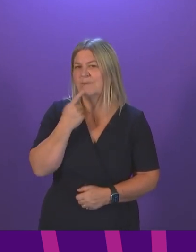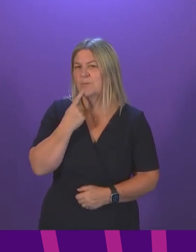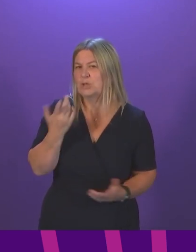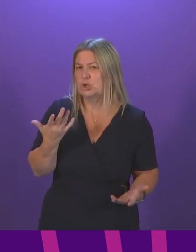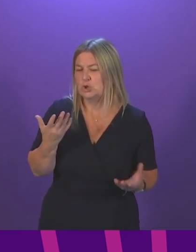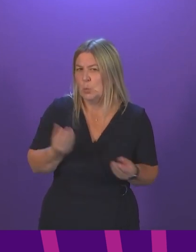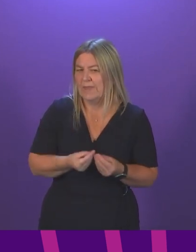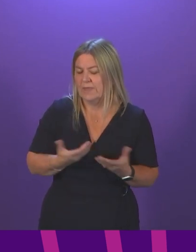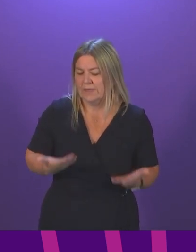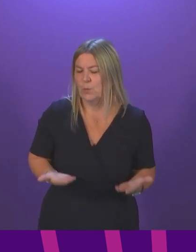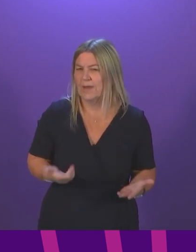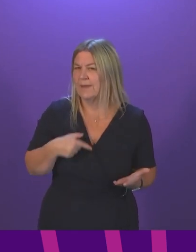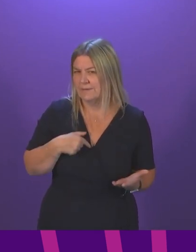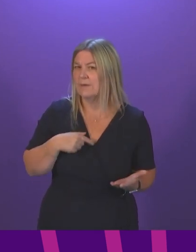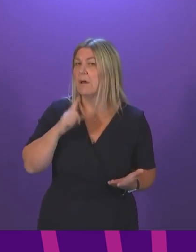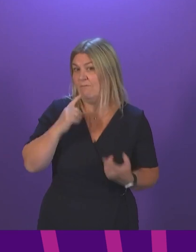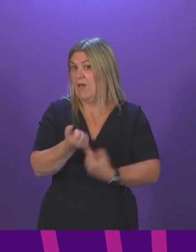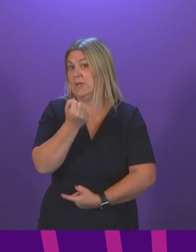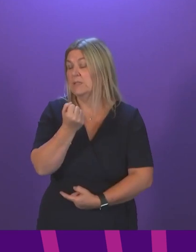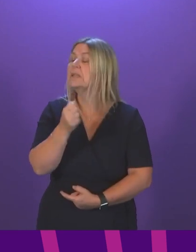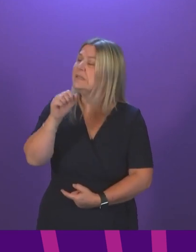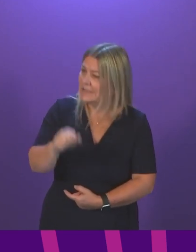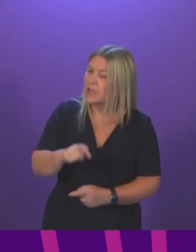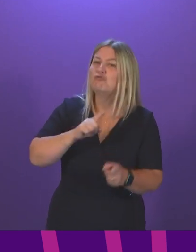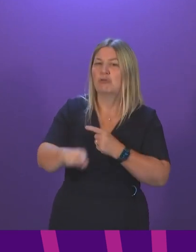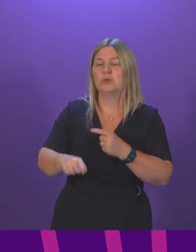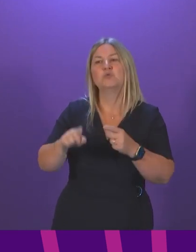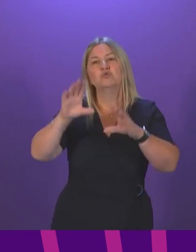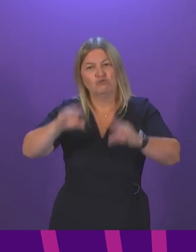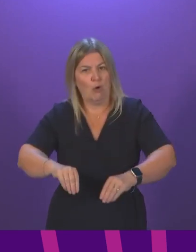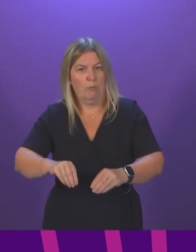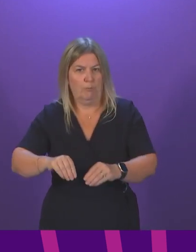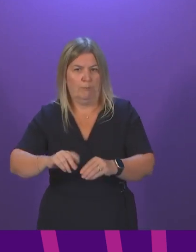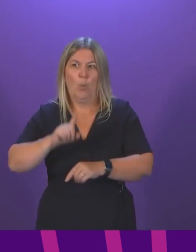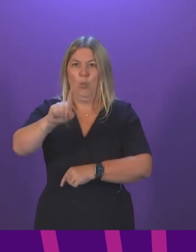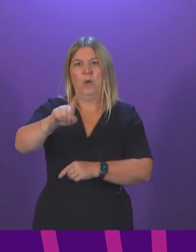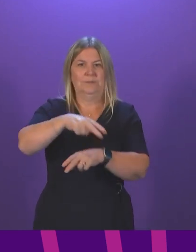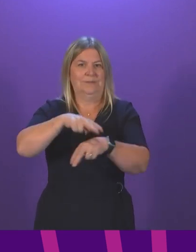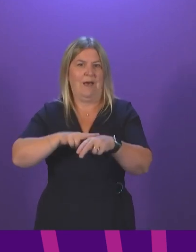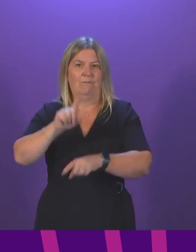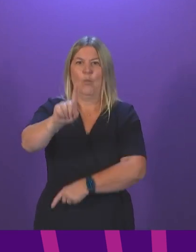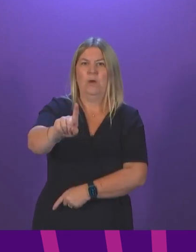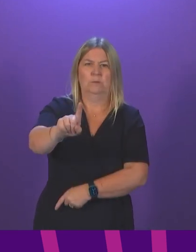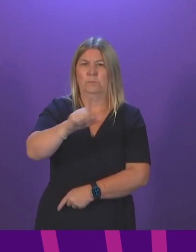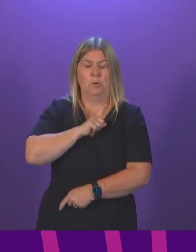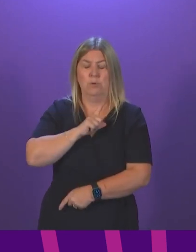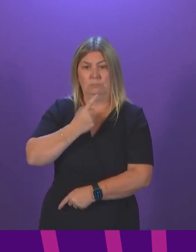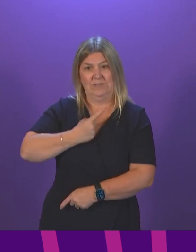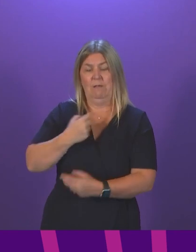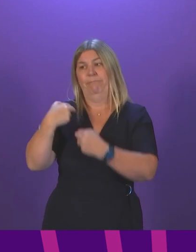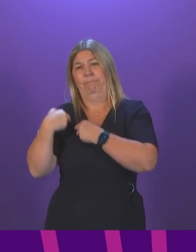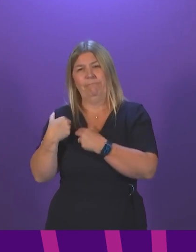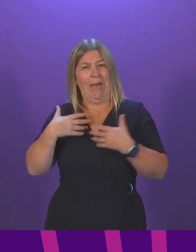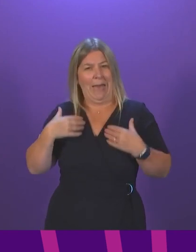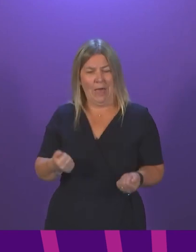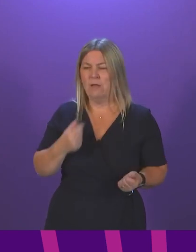effectively eliminate single crewing. And because when I became Health Secretary, it was at unacceptably high levels.